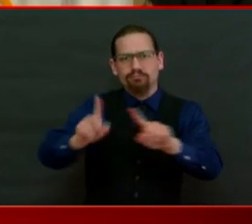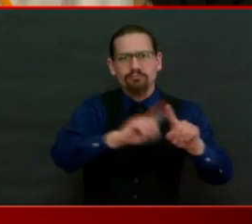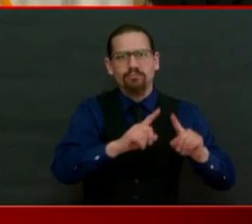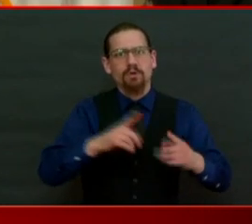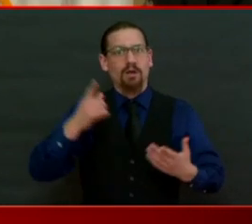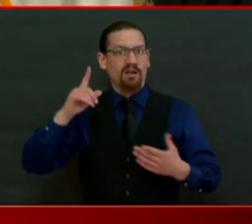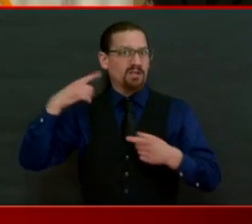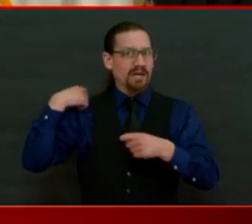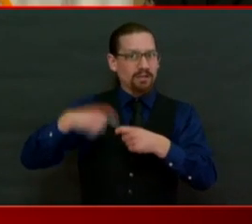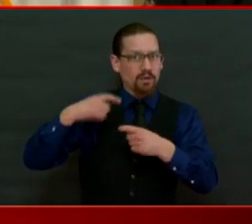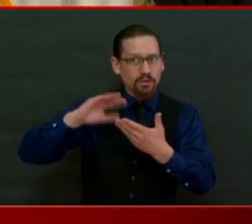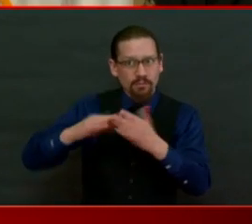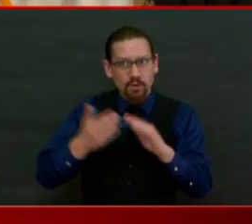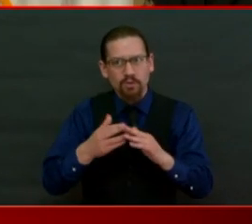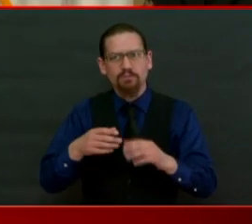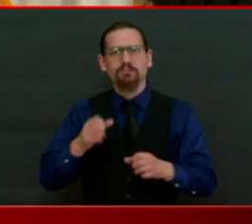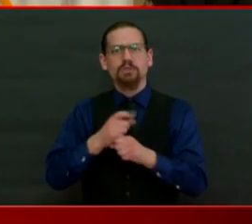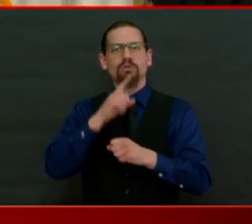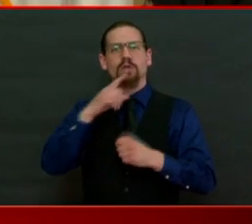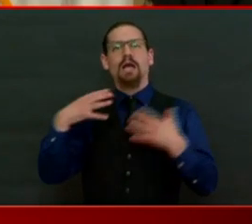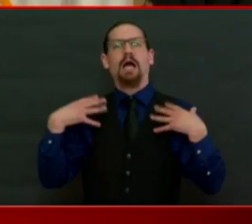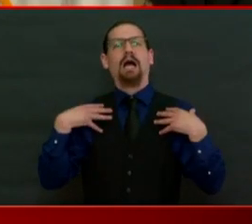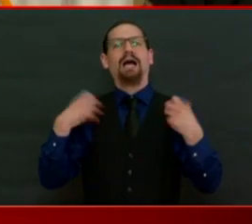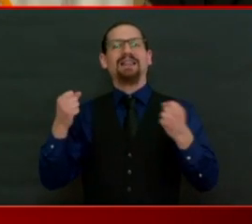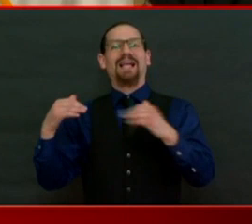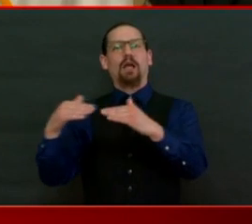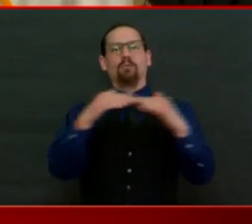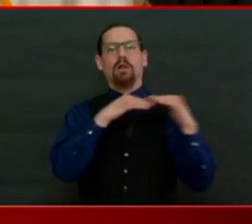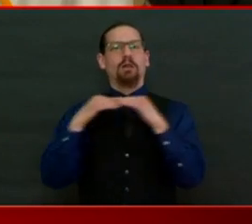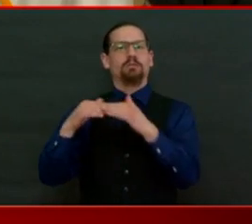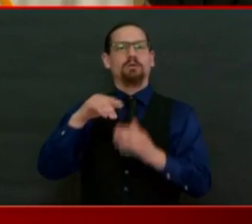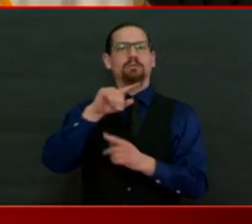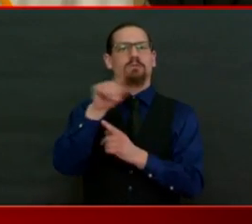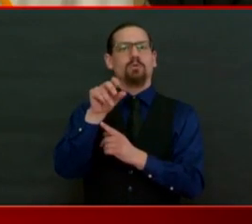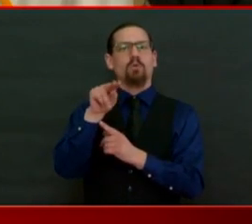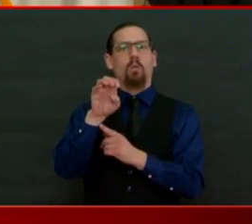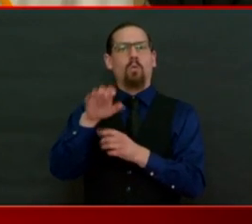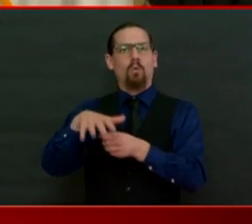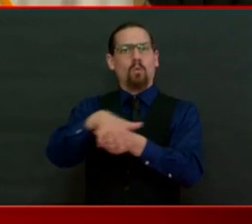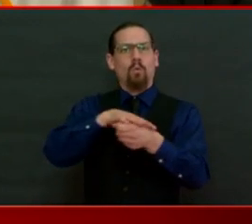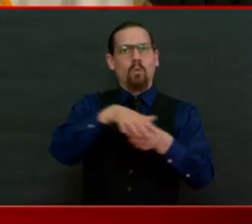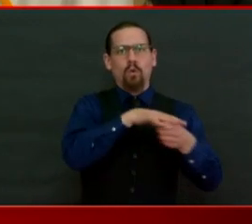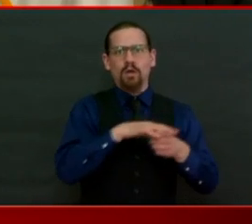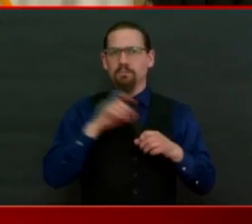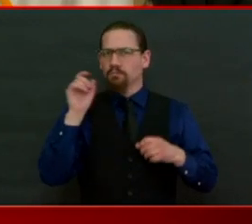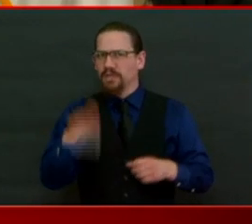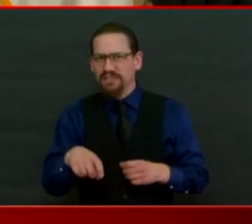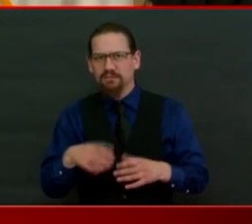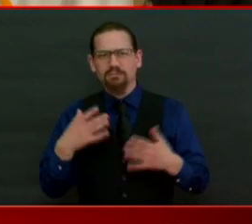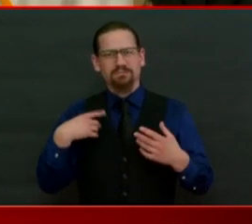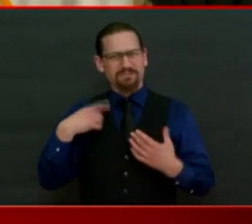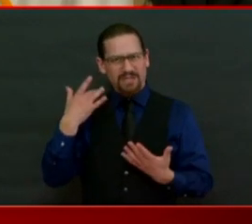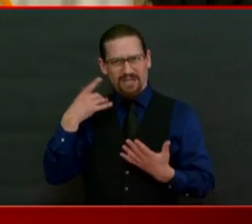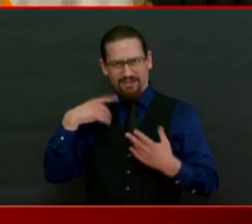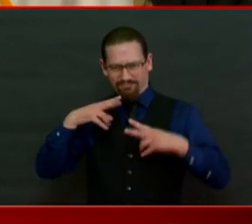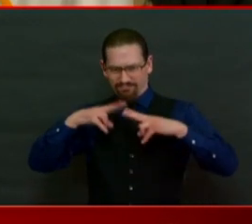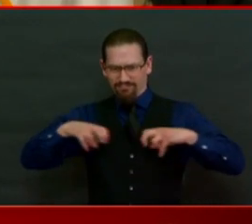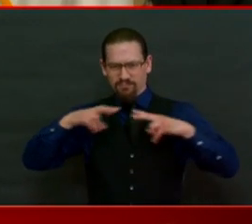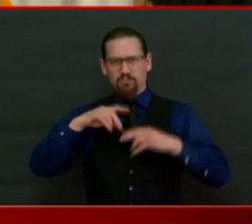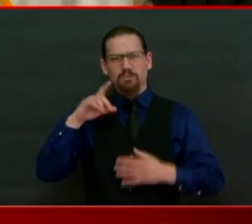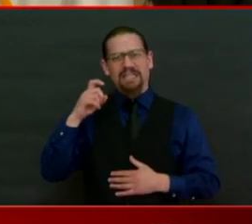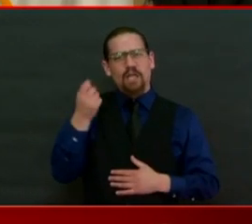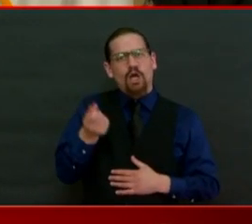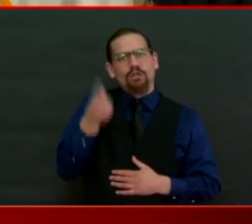the state are going to be key to help us understand what additional measures do we need to take to address